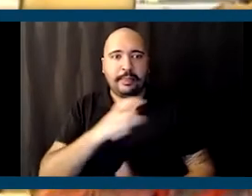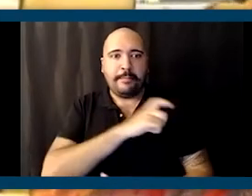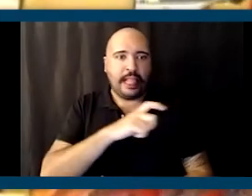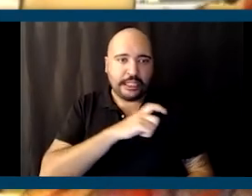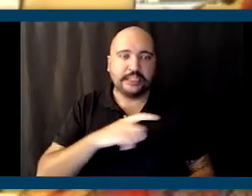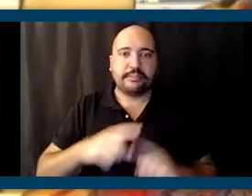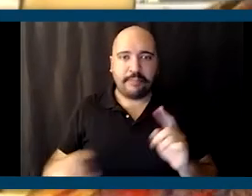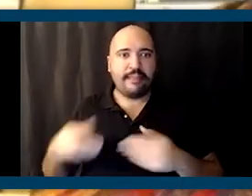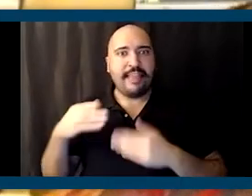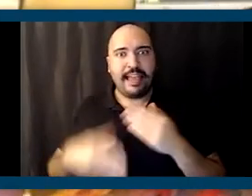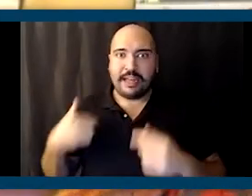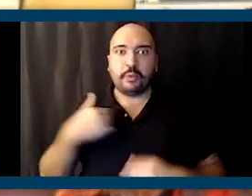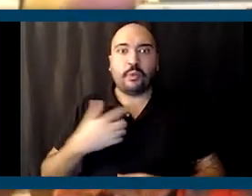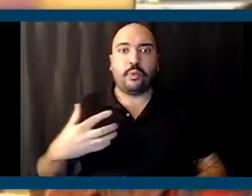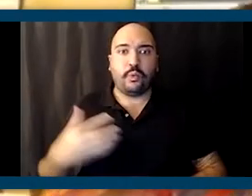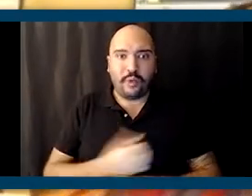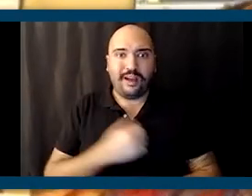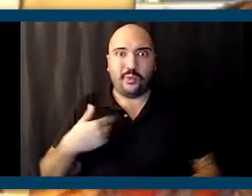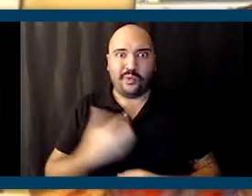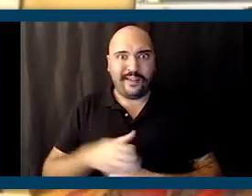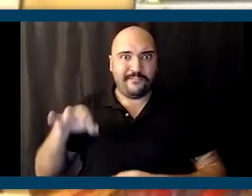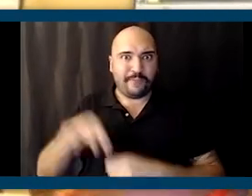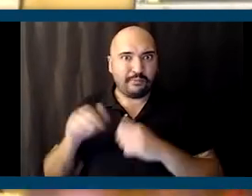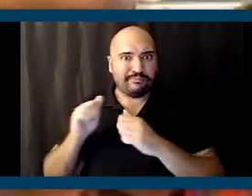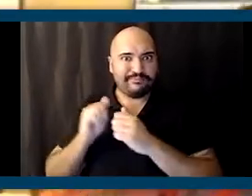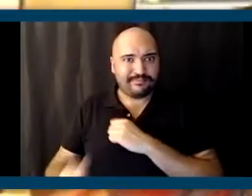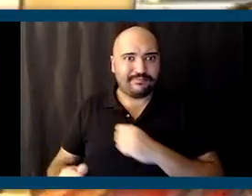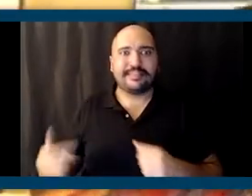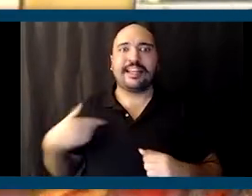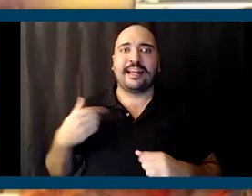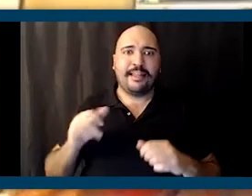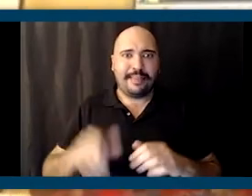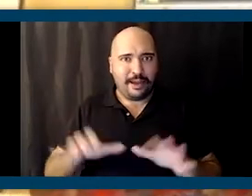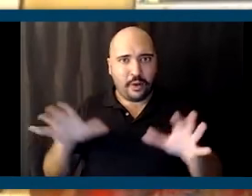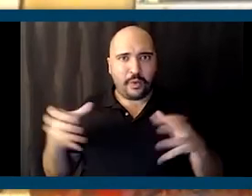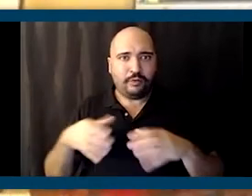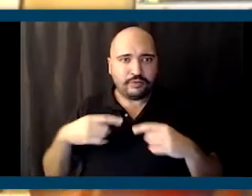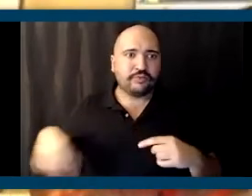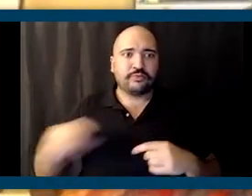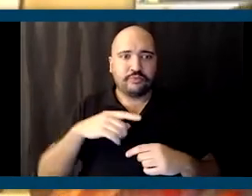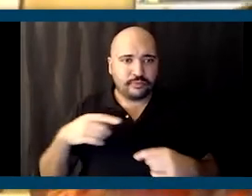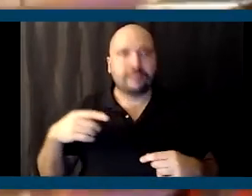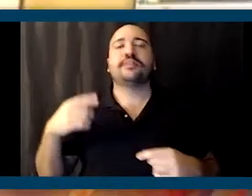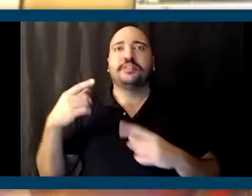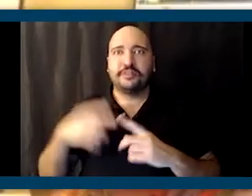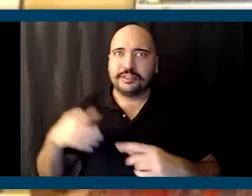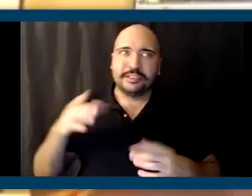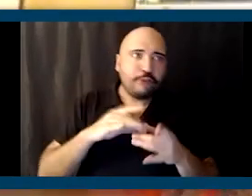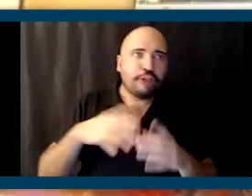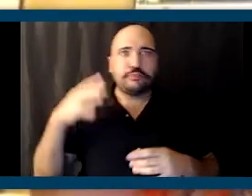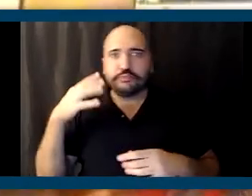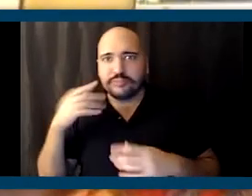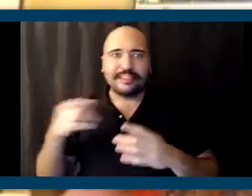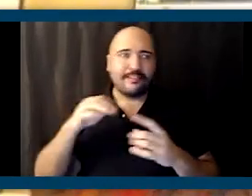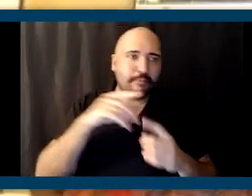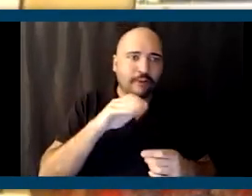in the end, we won. You know, we got the votes through. I got the coalition of the President Pro Tem and eventually the Speaker and others to deal with